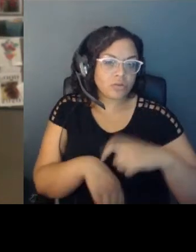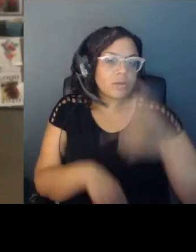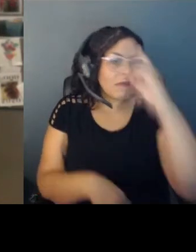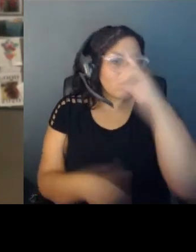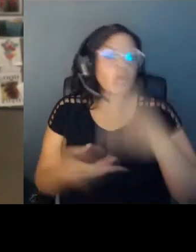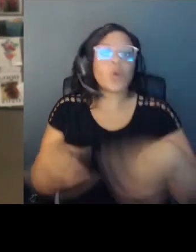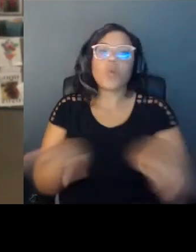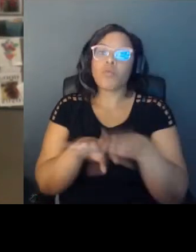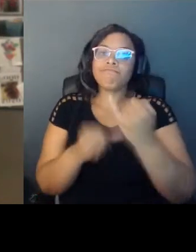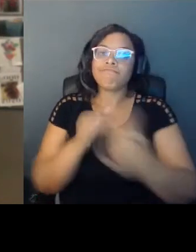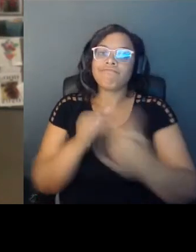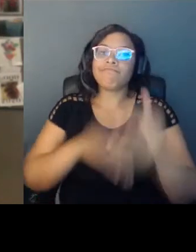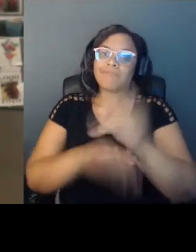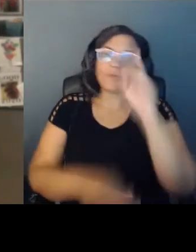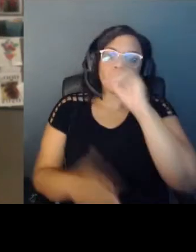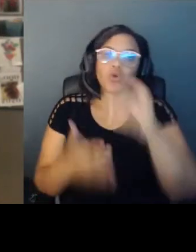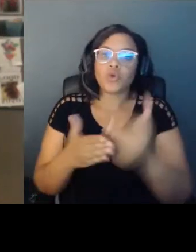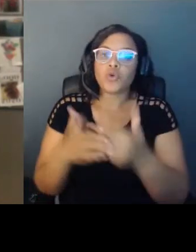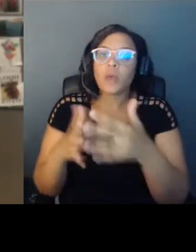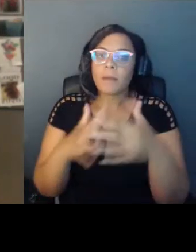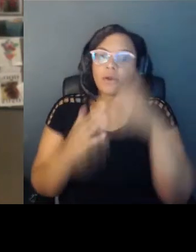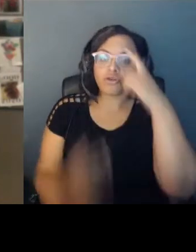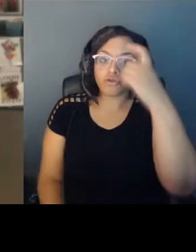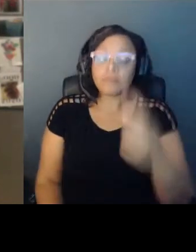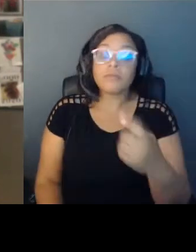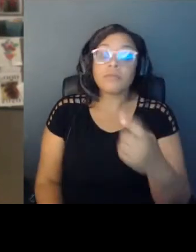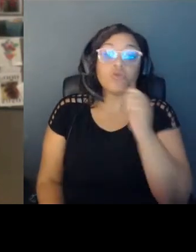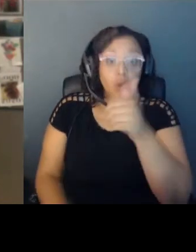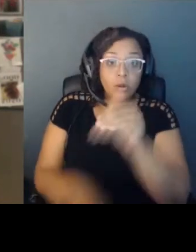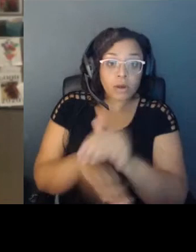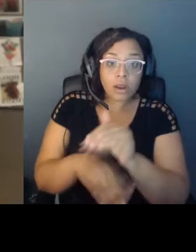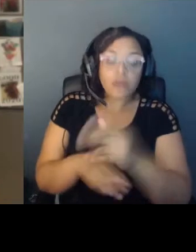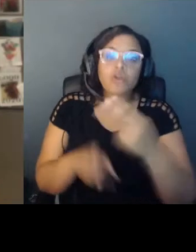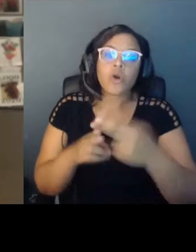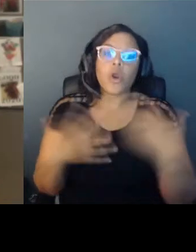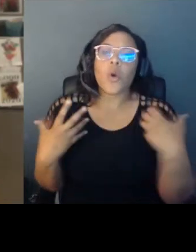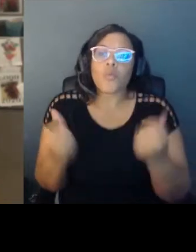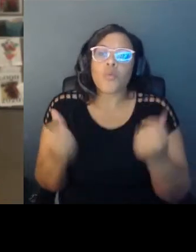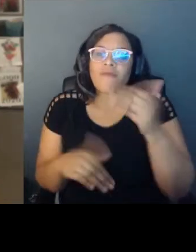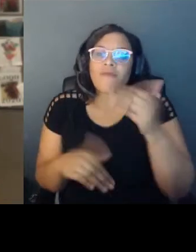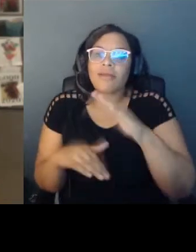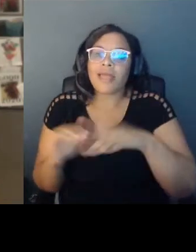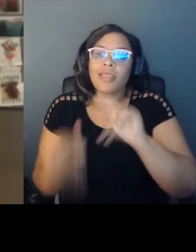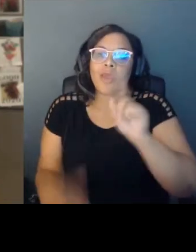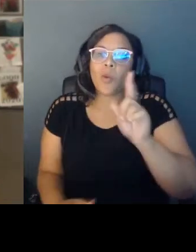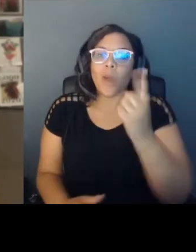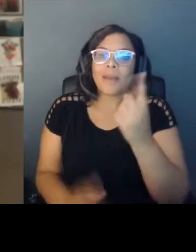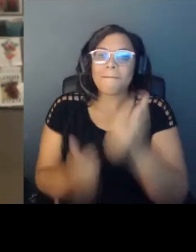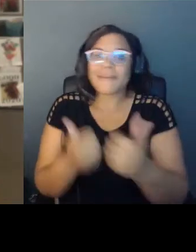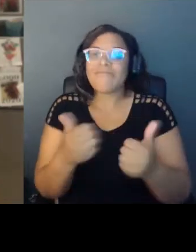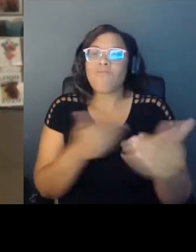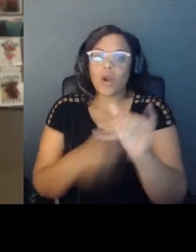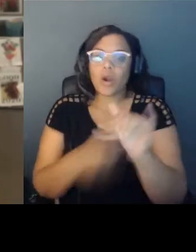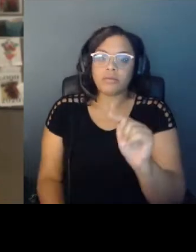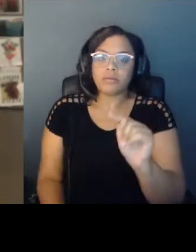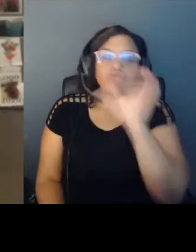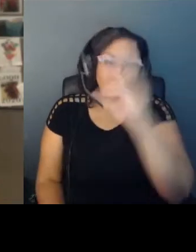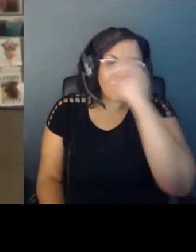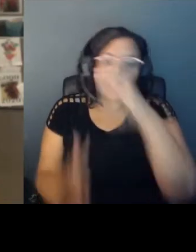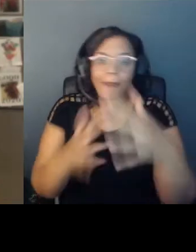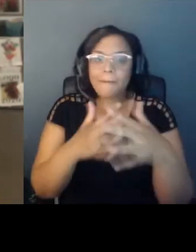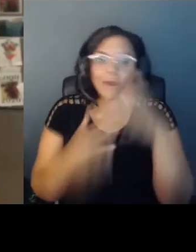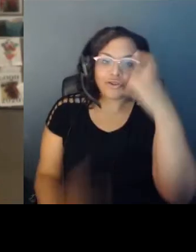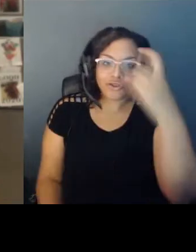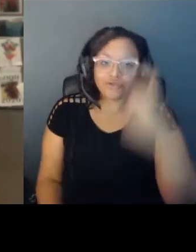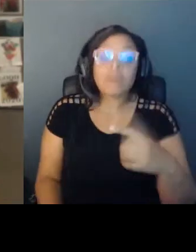Tomorrow's program is titled Braver Than the One Before It, In Search of the New American Dream, a discussion with five major authors on what the